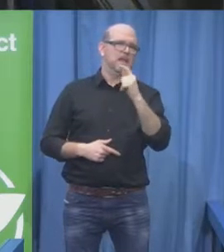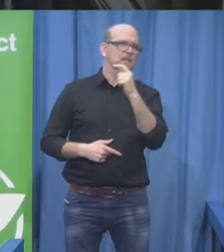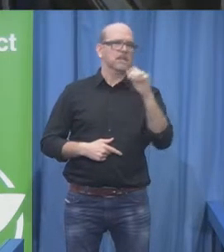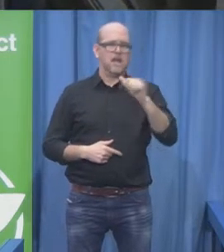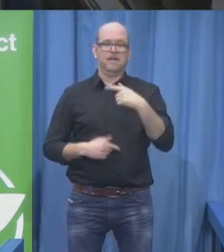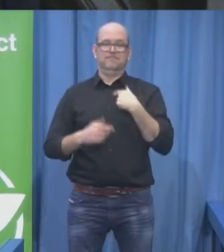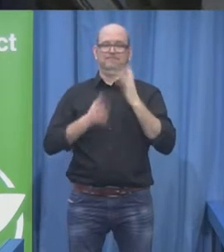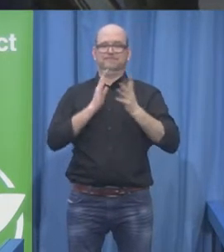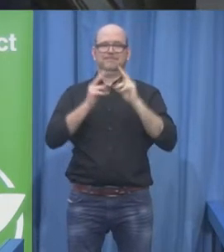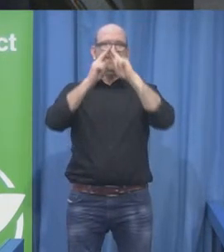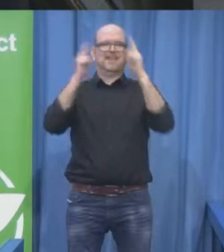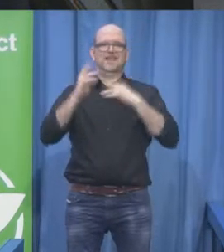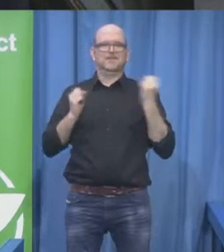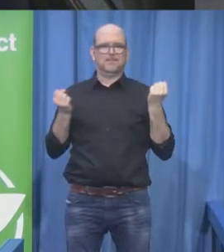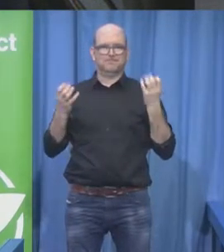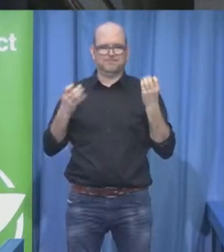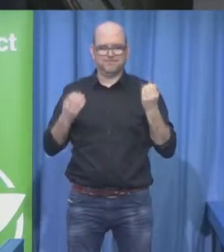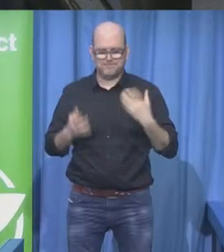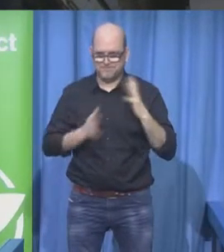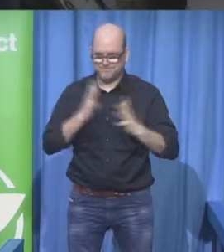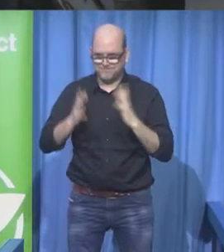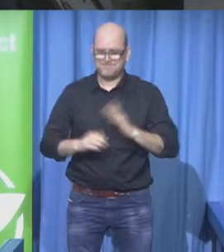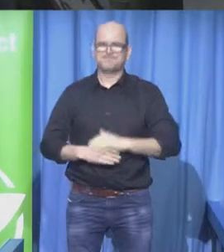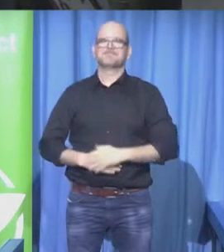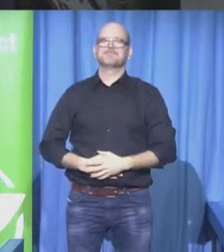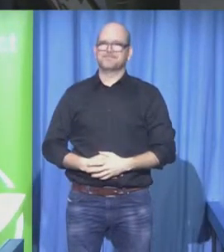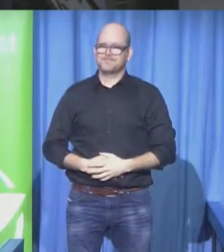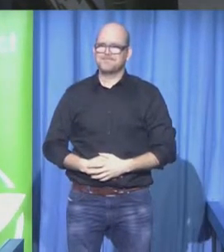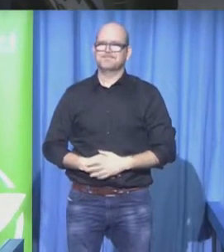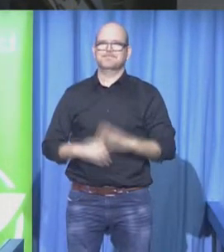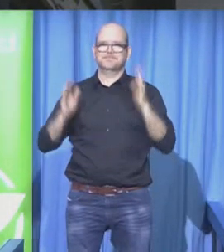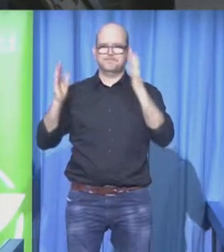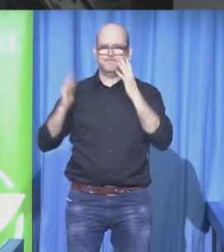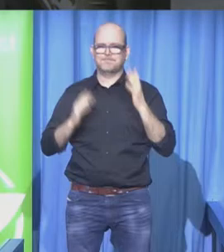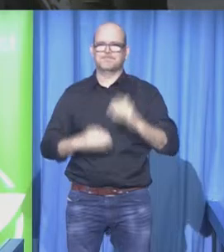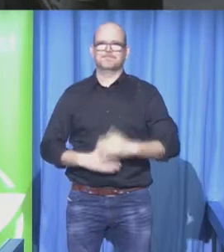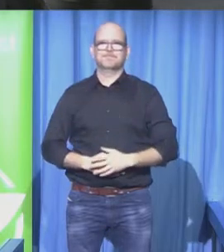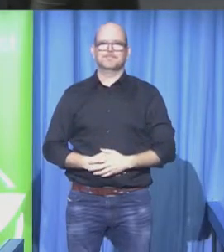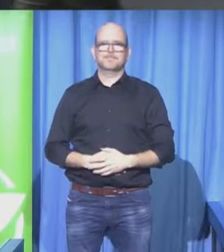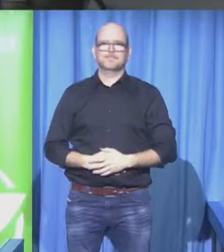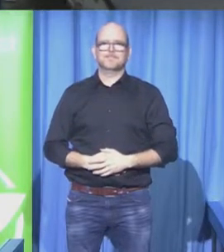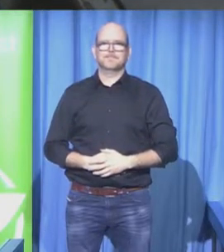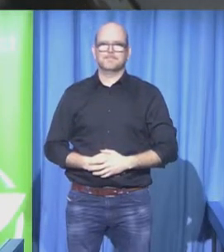three days. So a round of applause please to them because we have a lot of speakers.